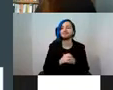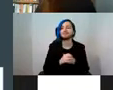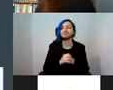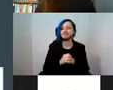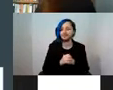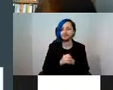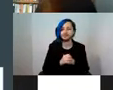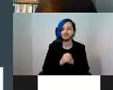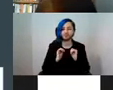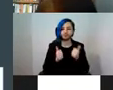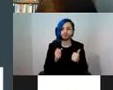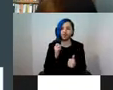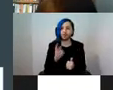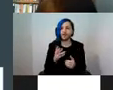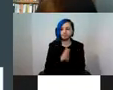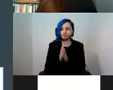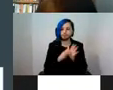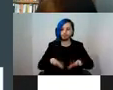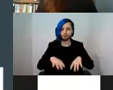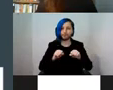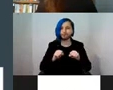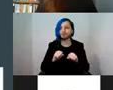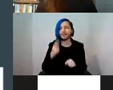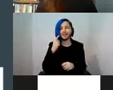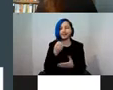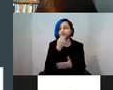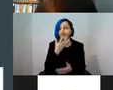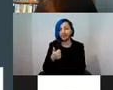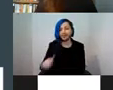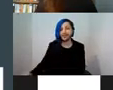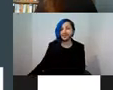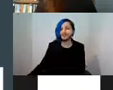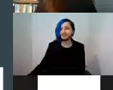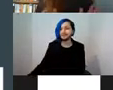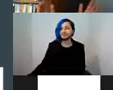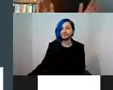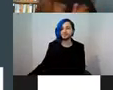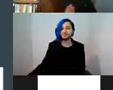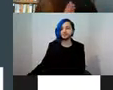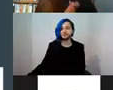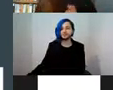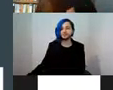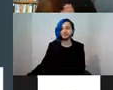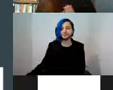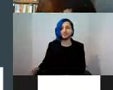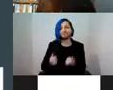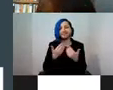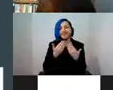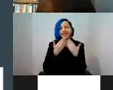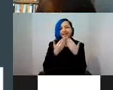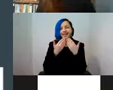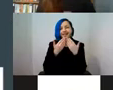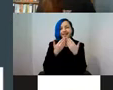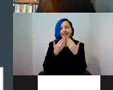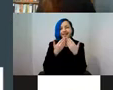Okay, right, we're going to get a start because I think this is wonderful. Okay, so thank you so much for being here for the launch of